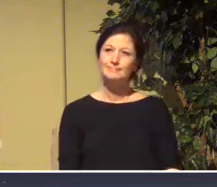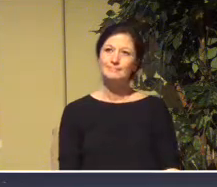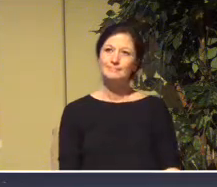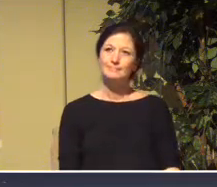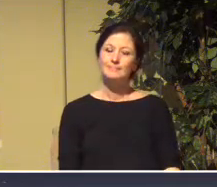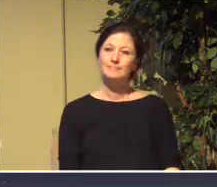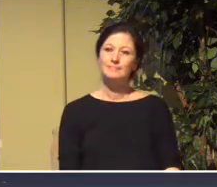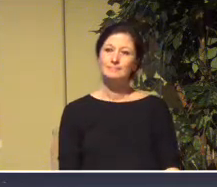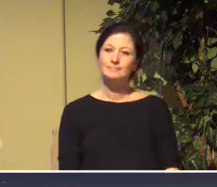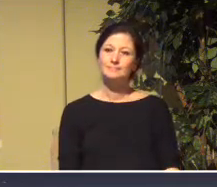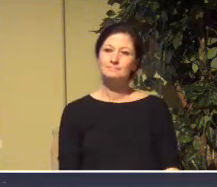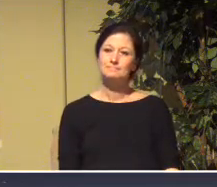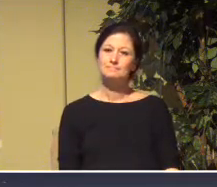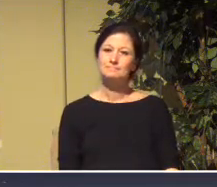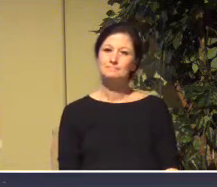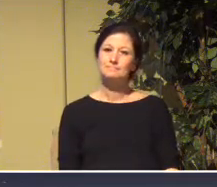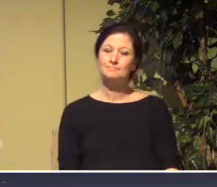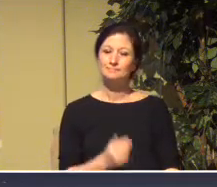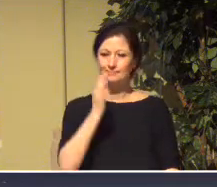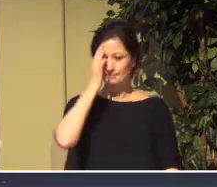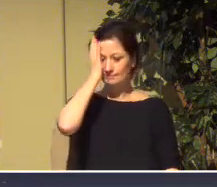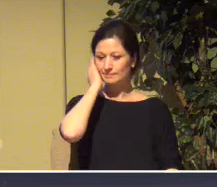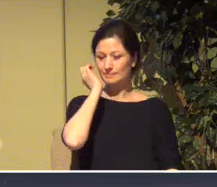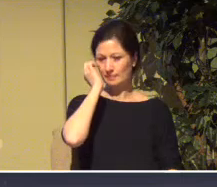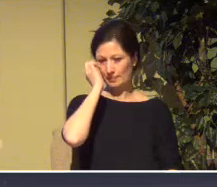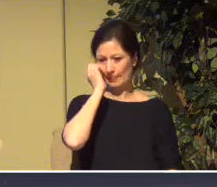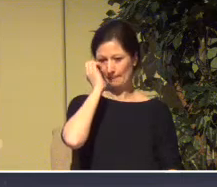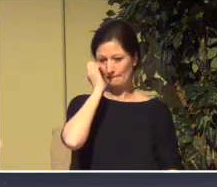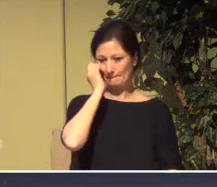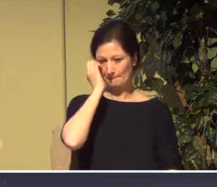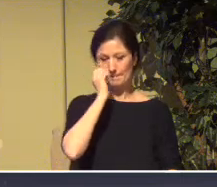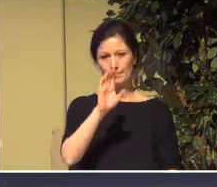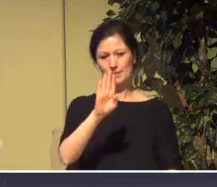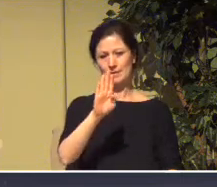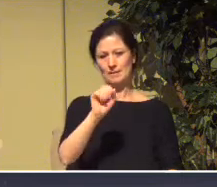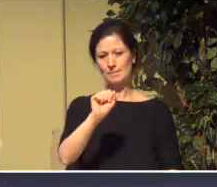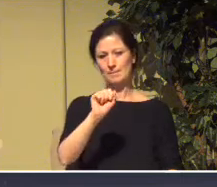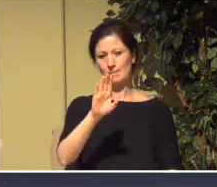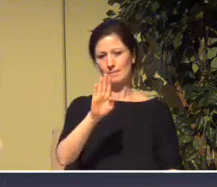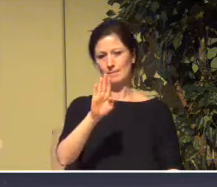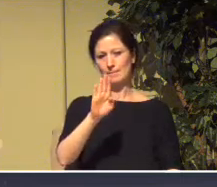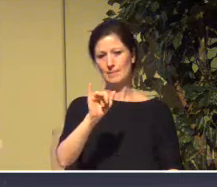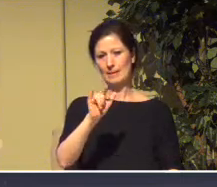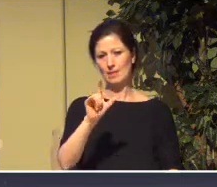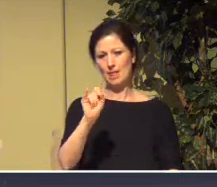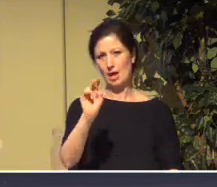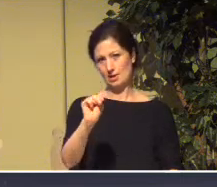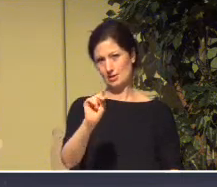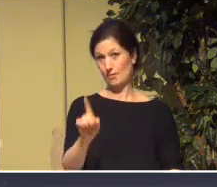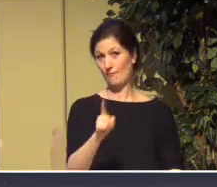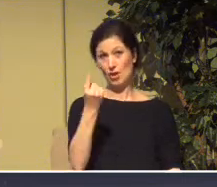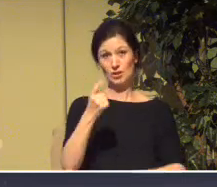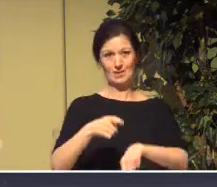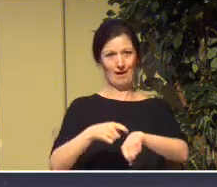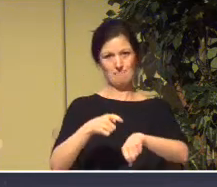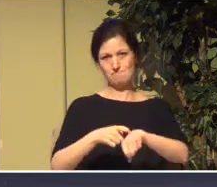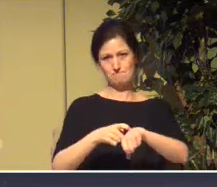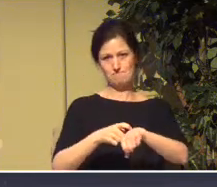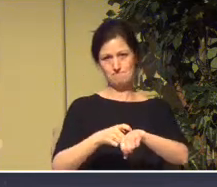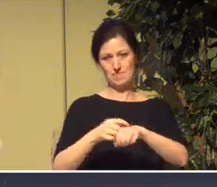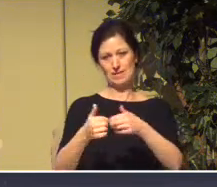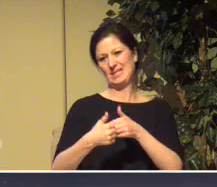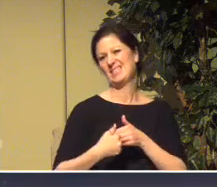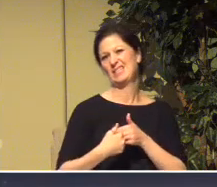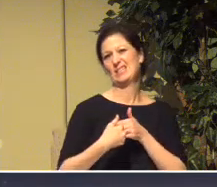This is the first wave of exiles to Babylon from Jerusalem. King Nebuchadnezzar had